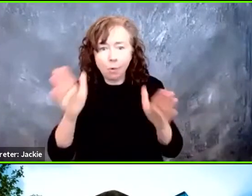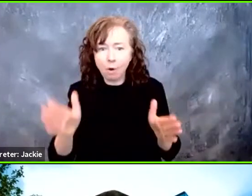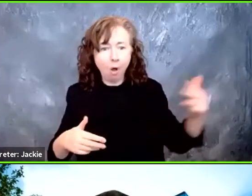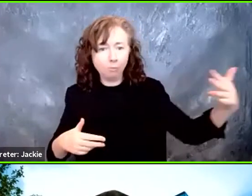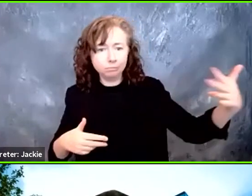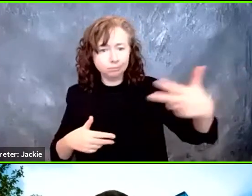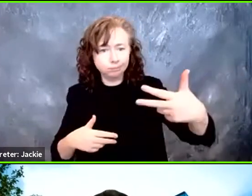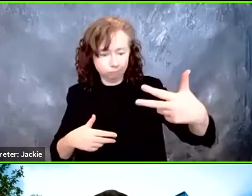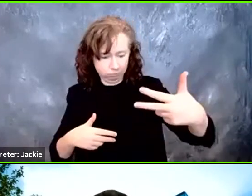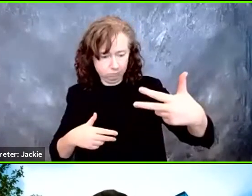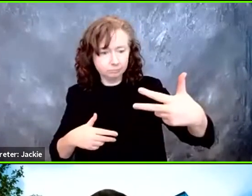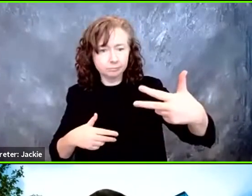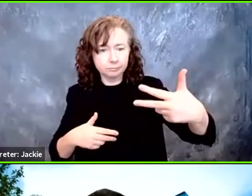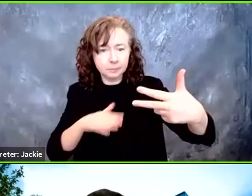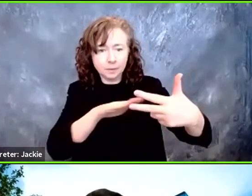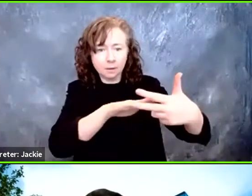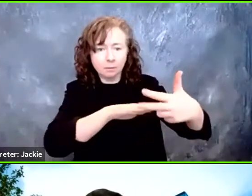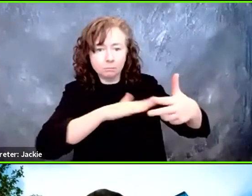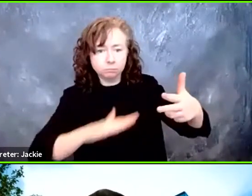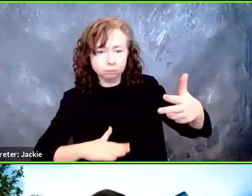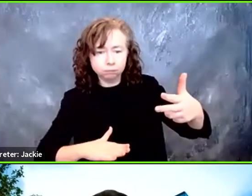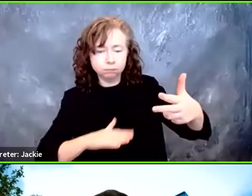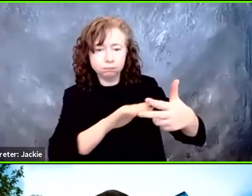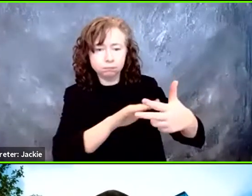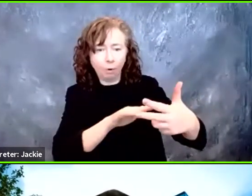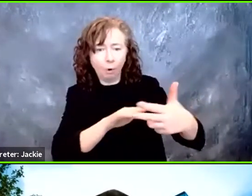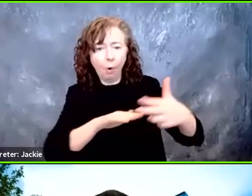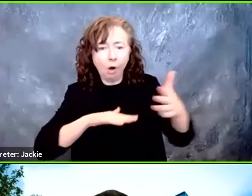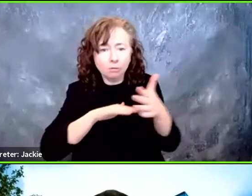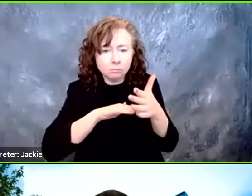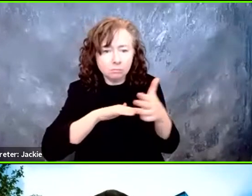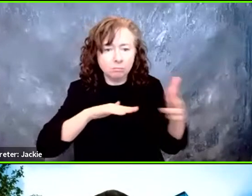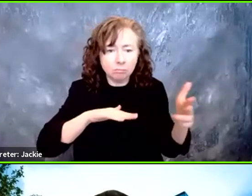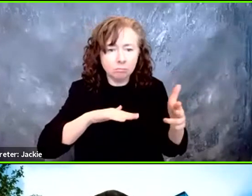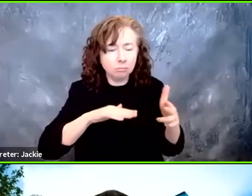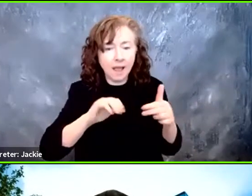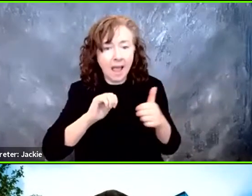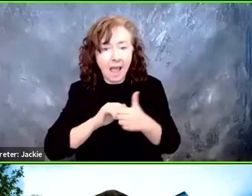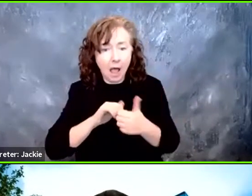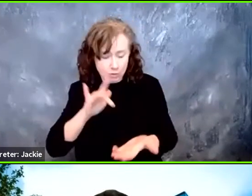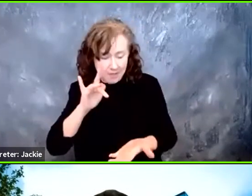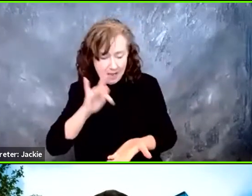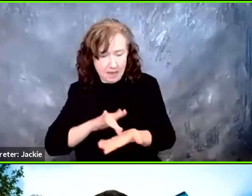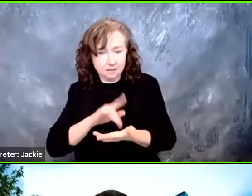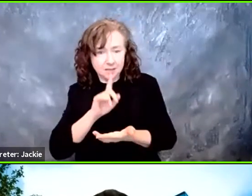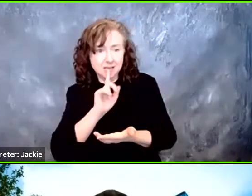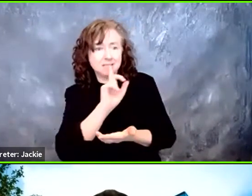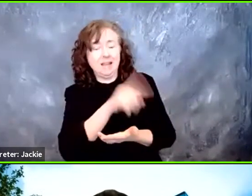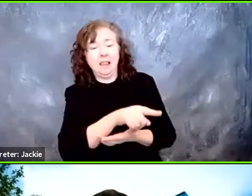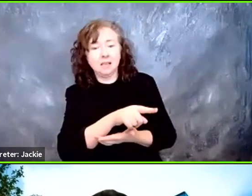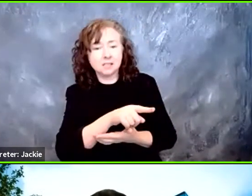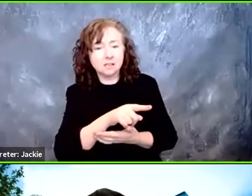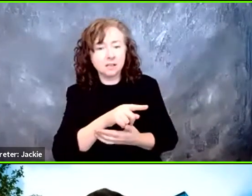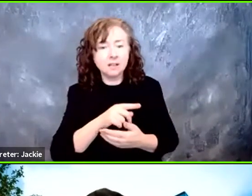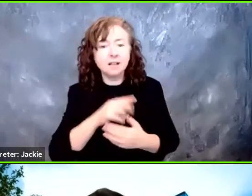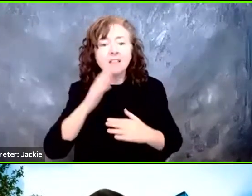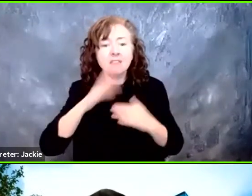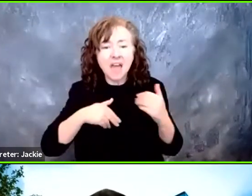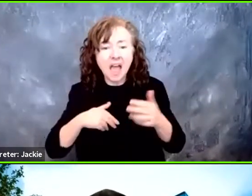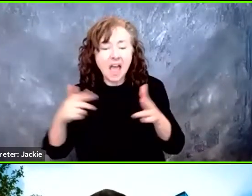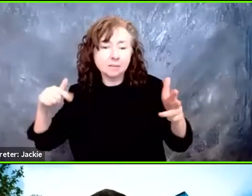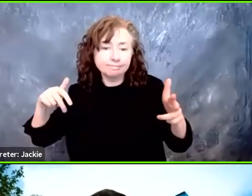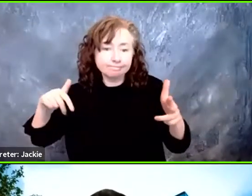able to do that at a distance without needing to maybe touch the car to push a button or